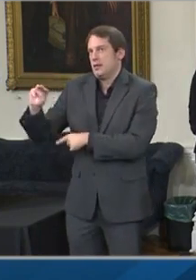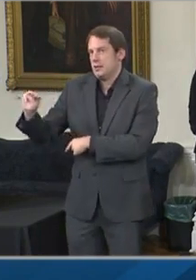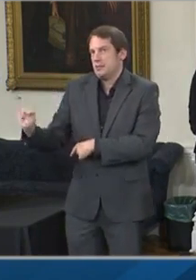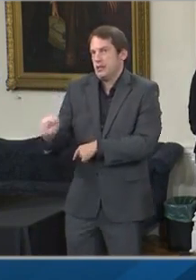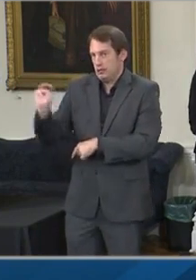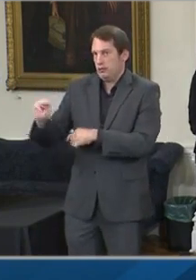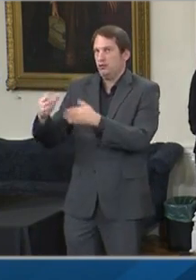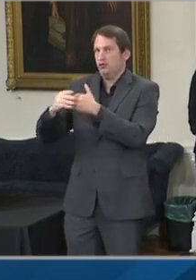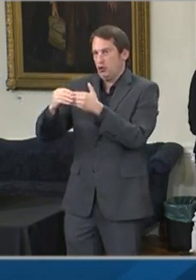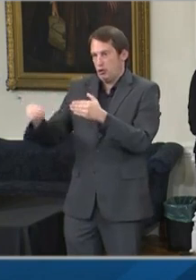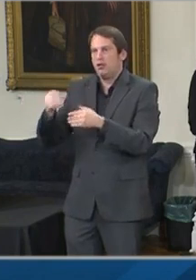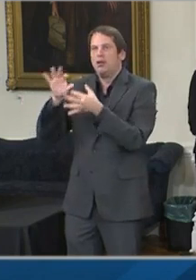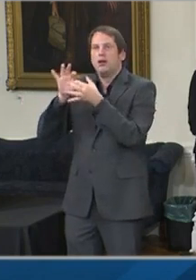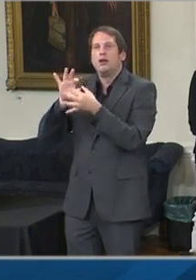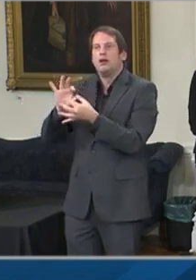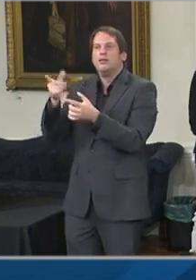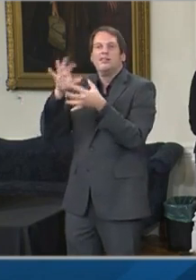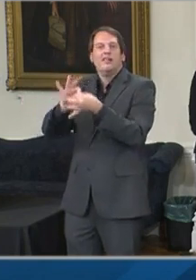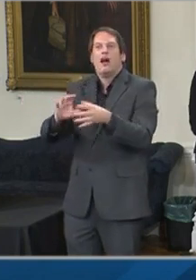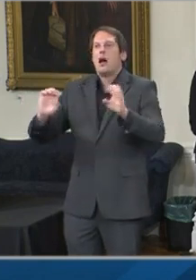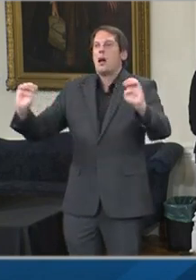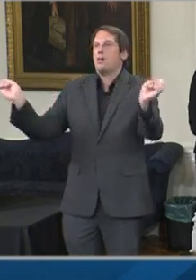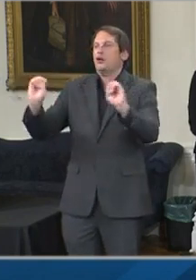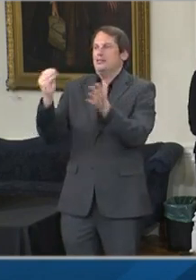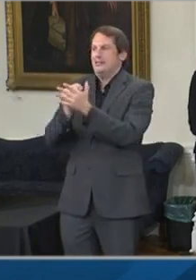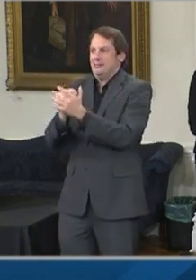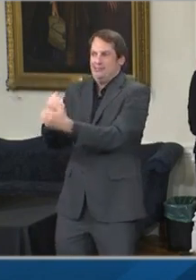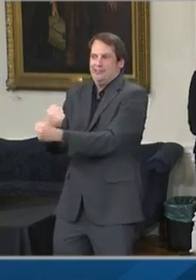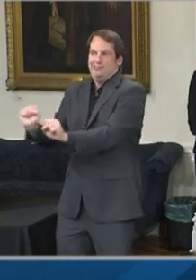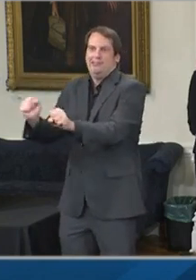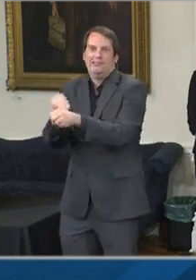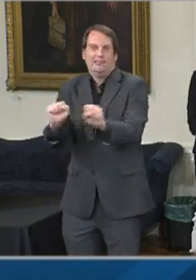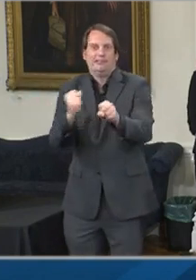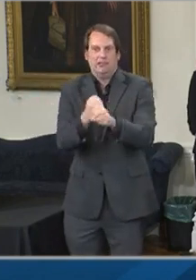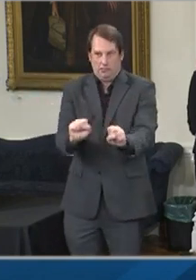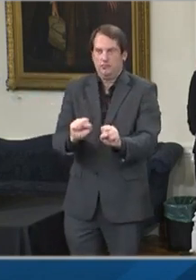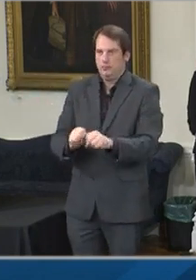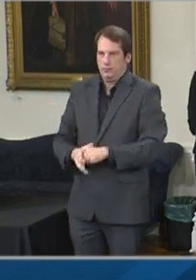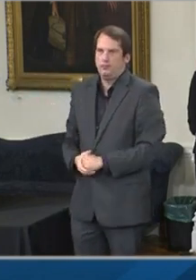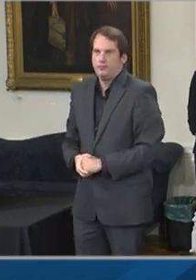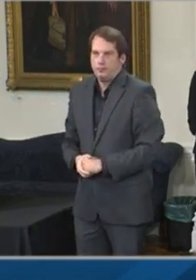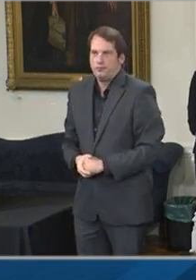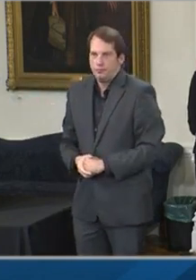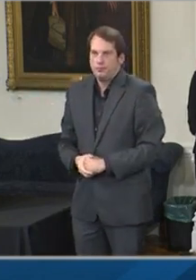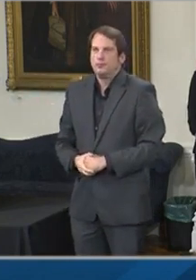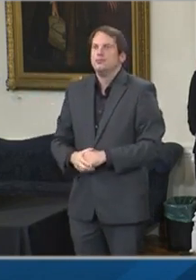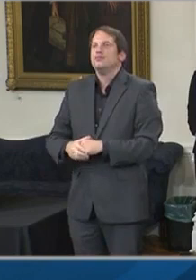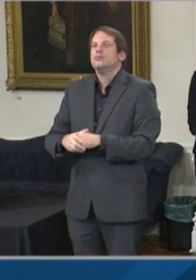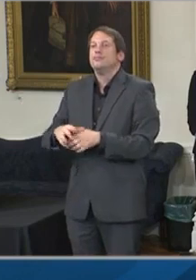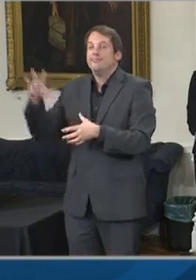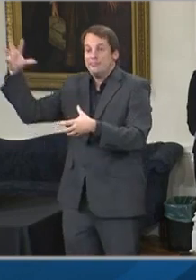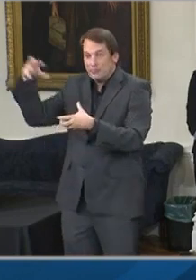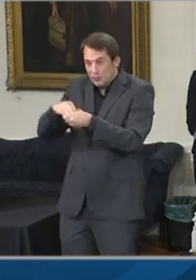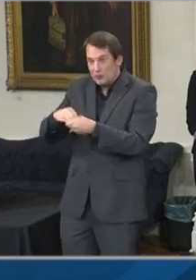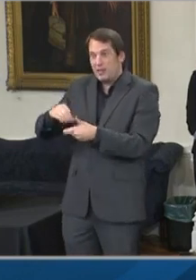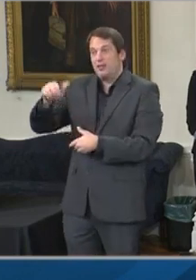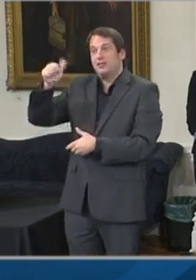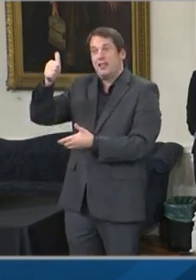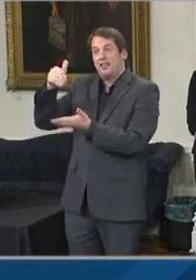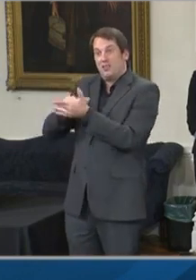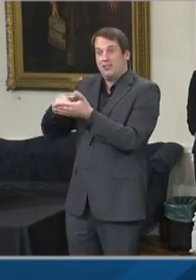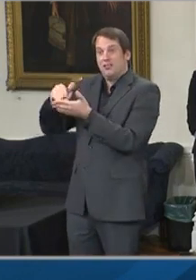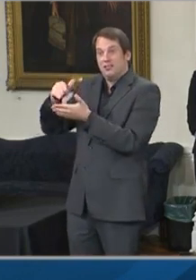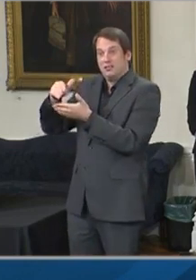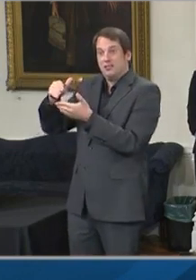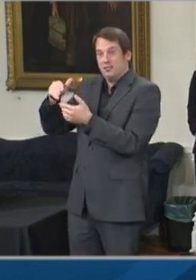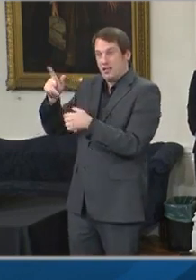economic relief, including more than 10,000 grants and loans to small businesses and non-profits.